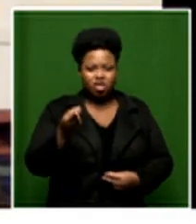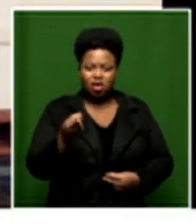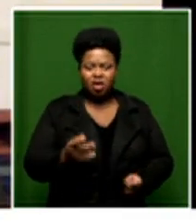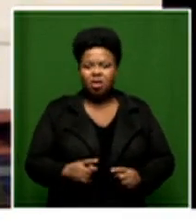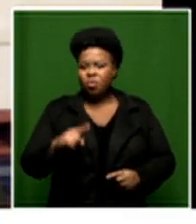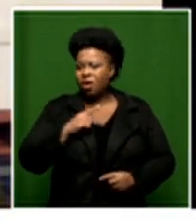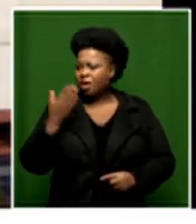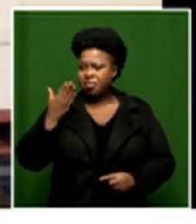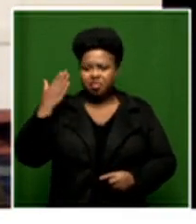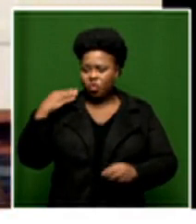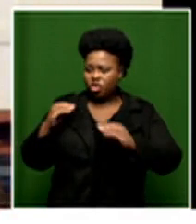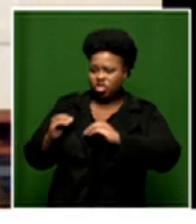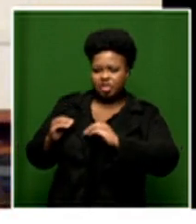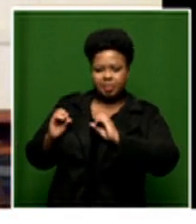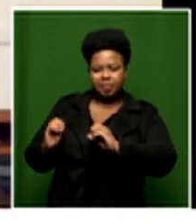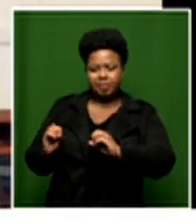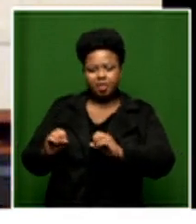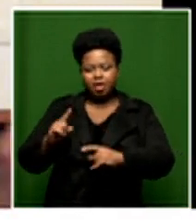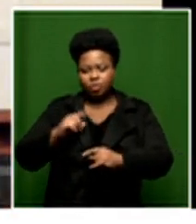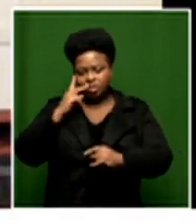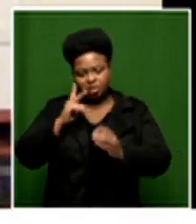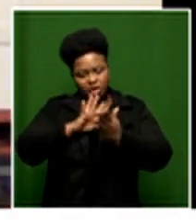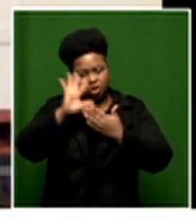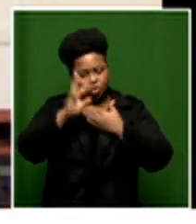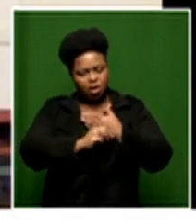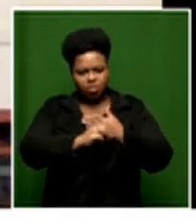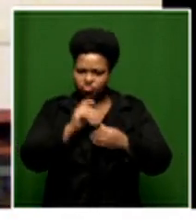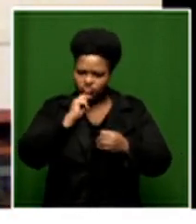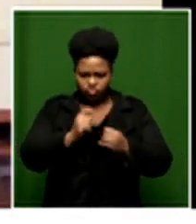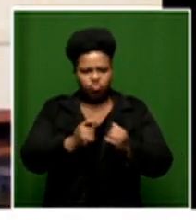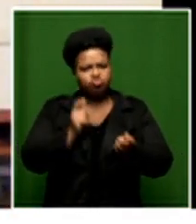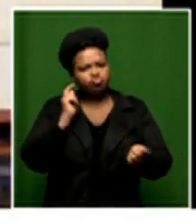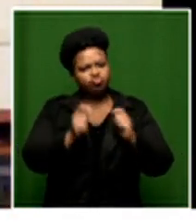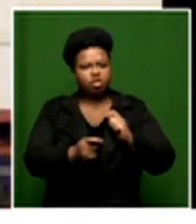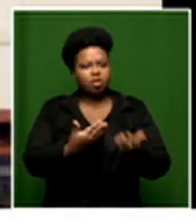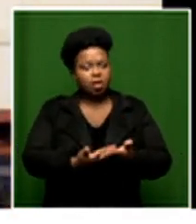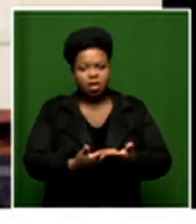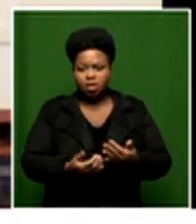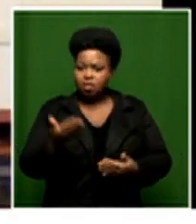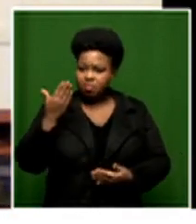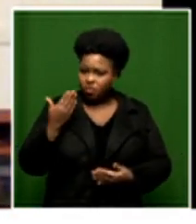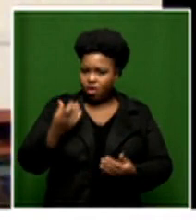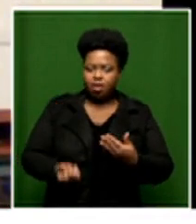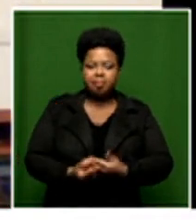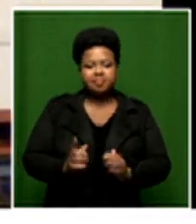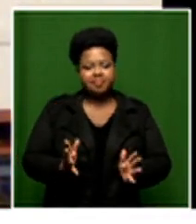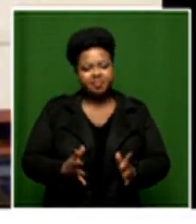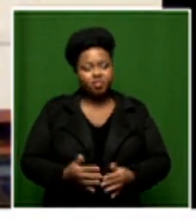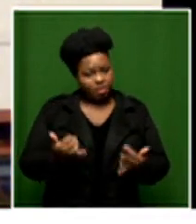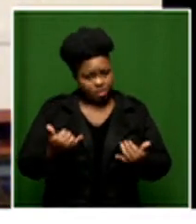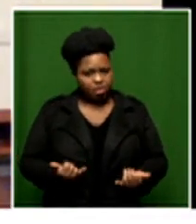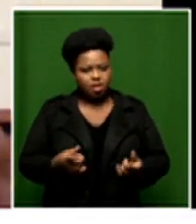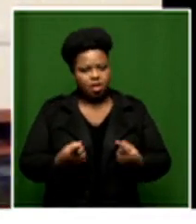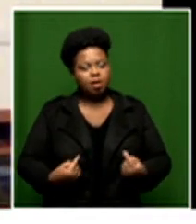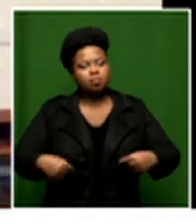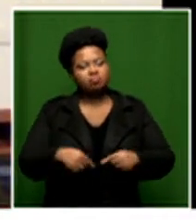so when we look at the curriculum we see the fact that we have the capacity to change it we've done it before and what we've got to what we've got to do